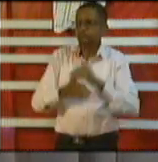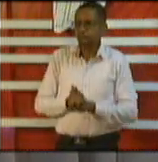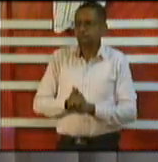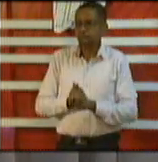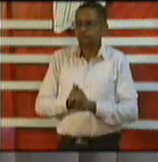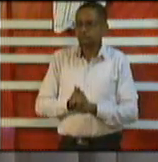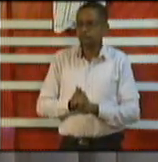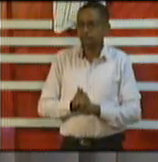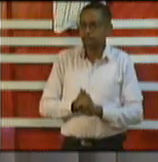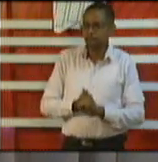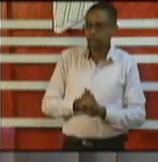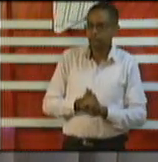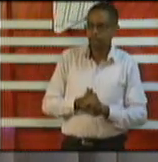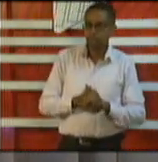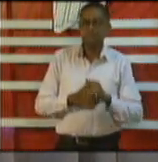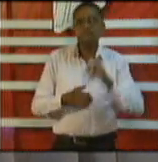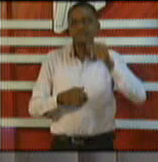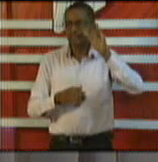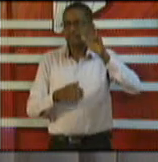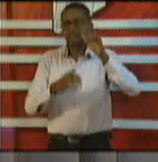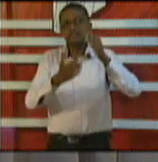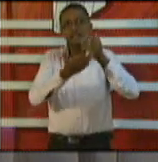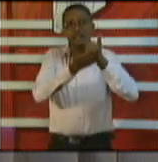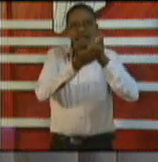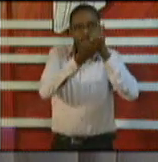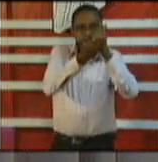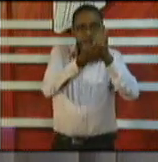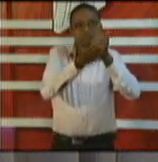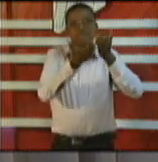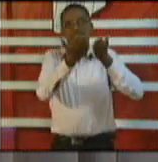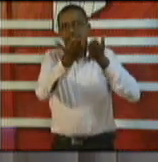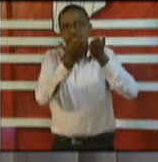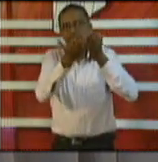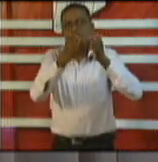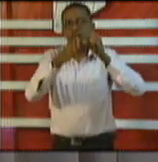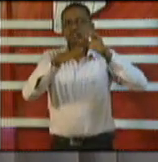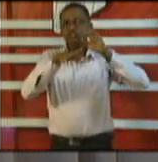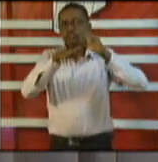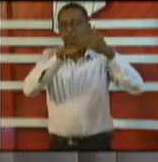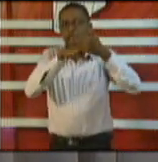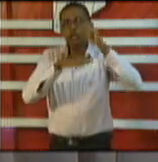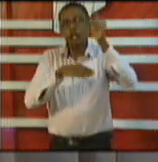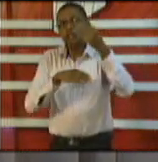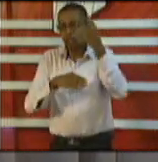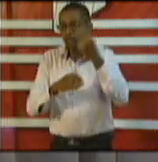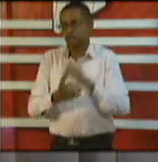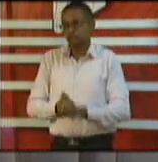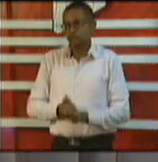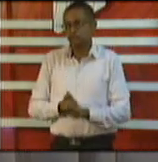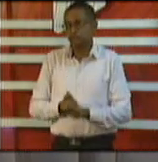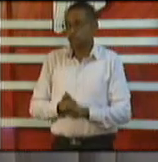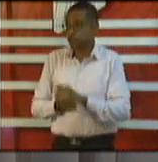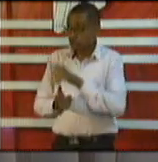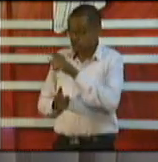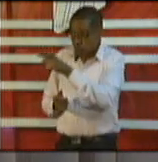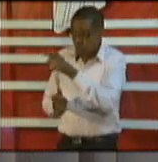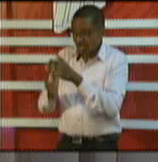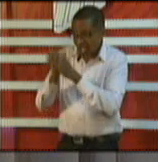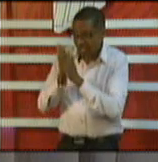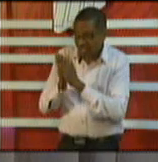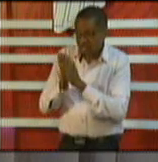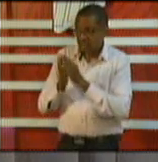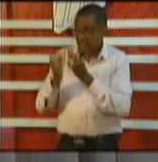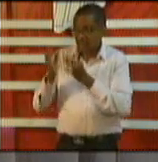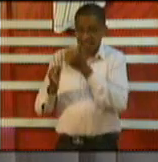of jamaica to service jamaica alone so to answer your question any national who wants to come to trinidad and